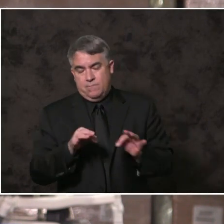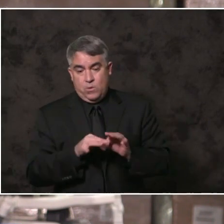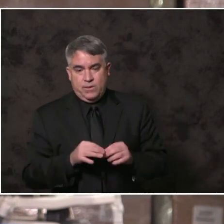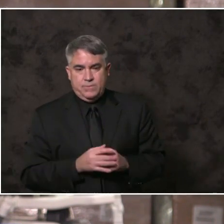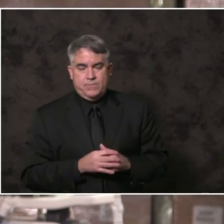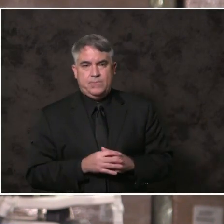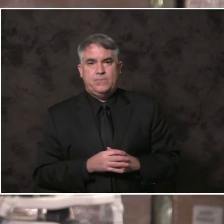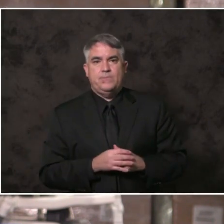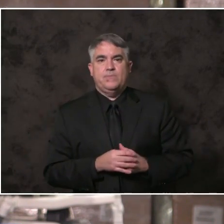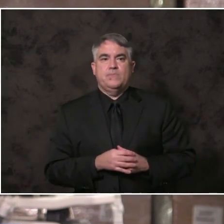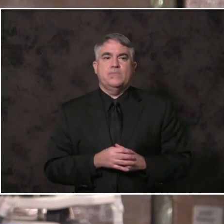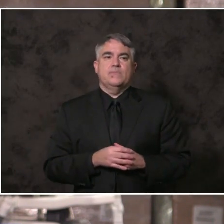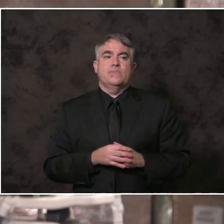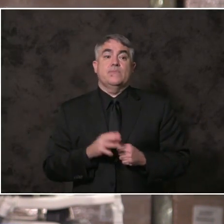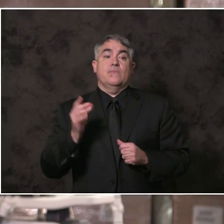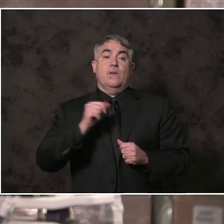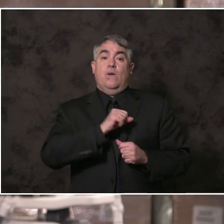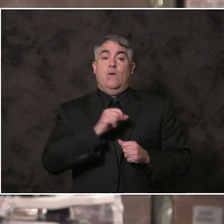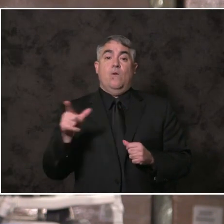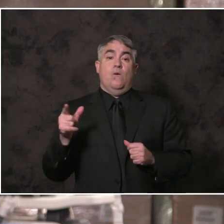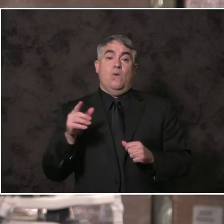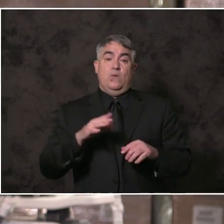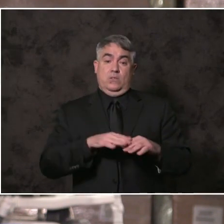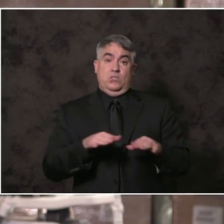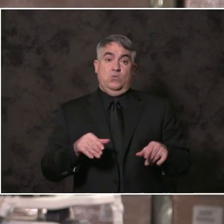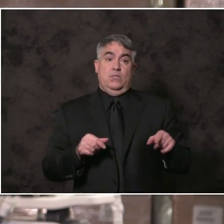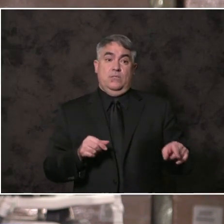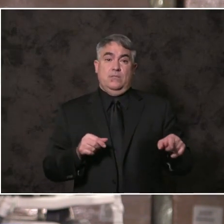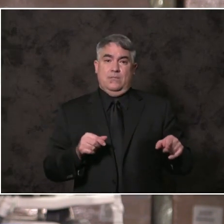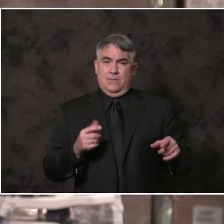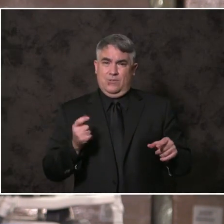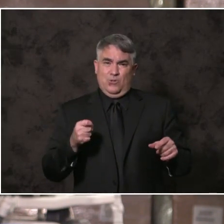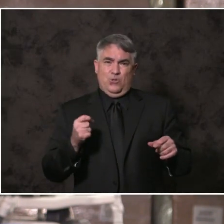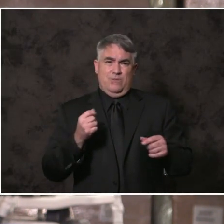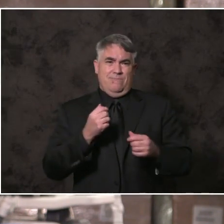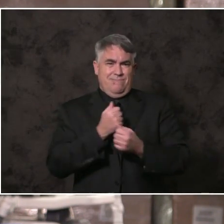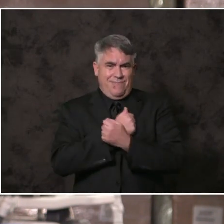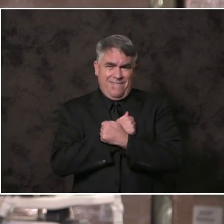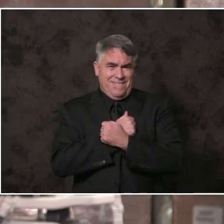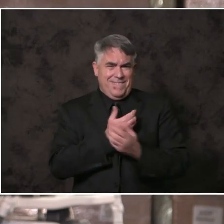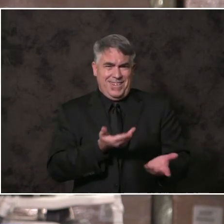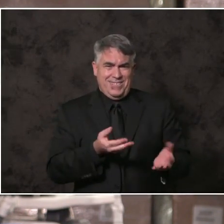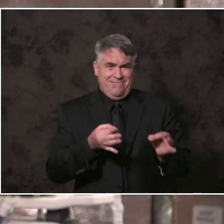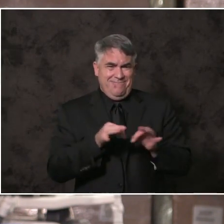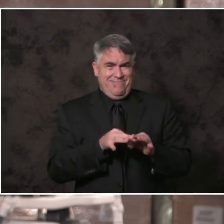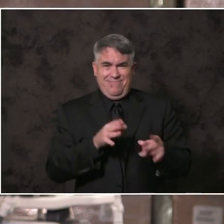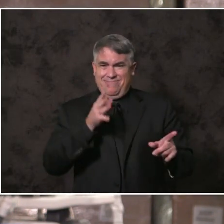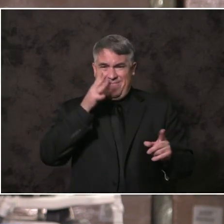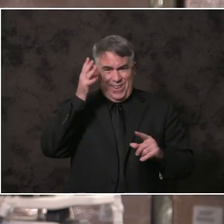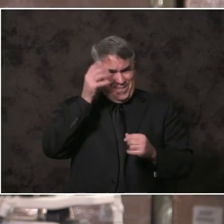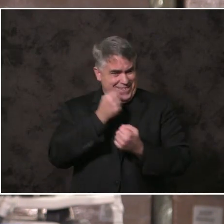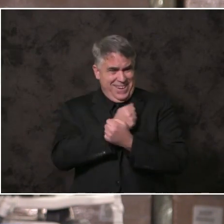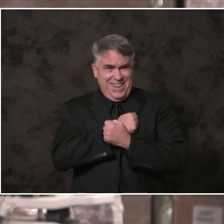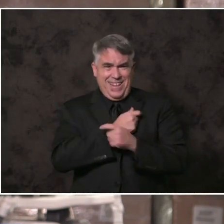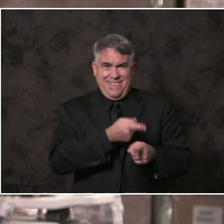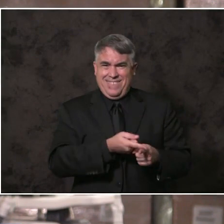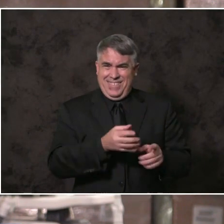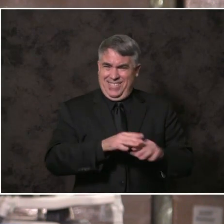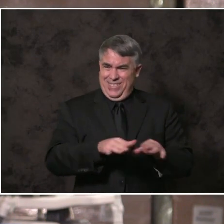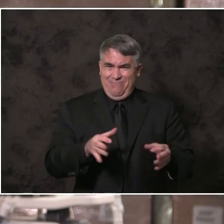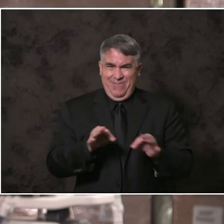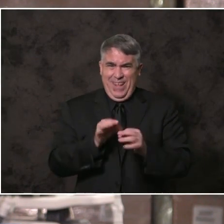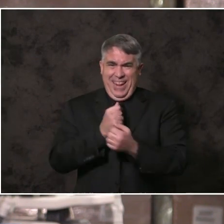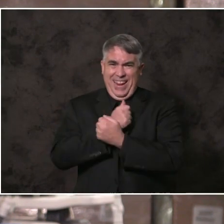Every child deserves love. And every parent loves their child. Your country of birth or